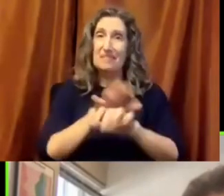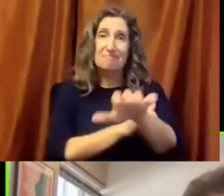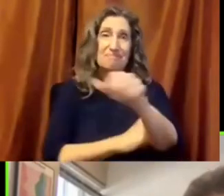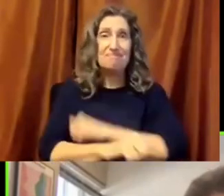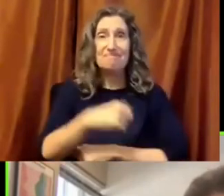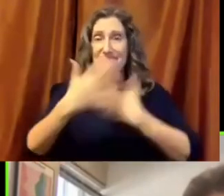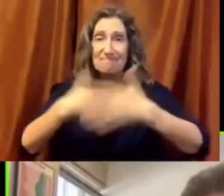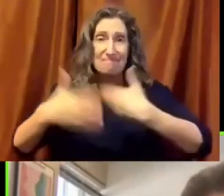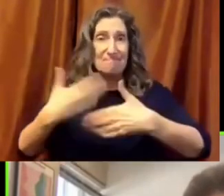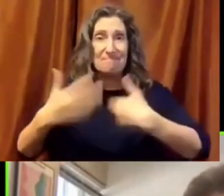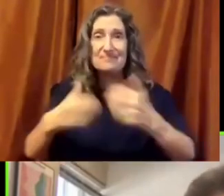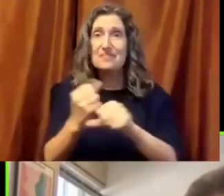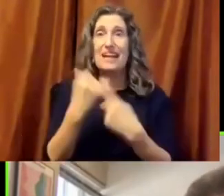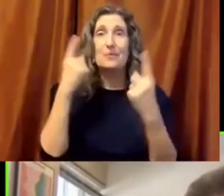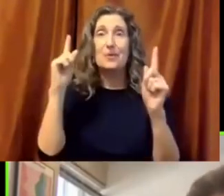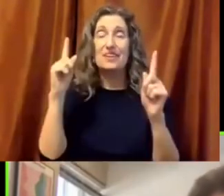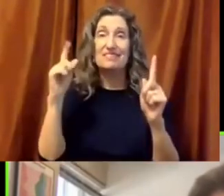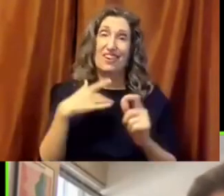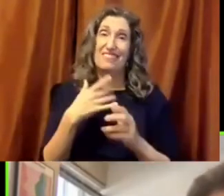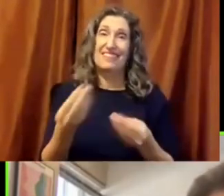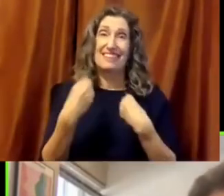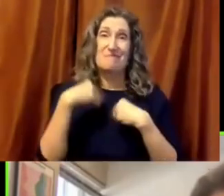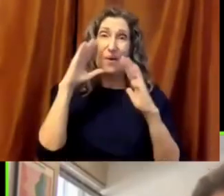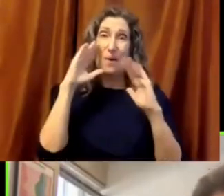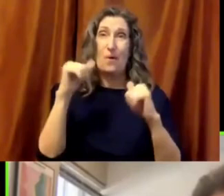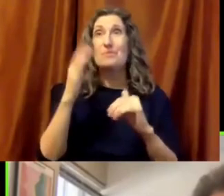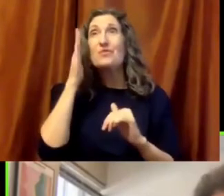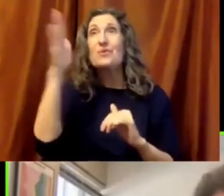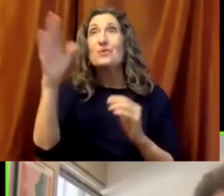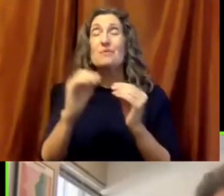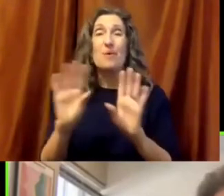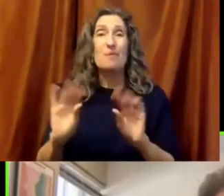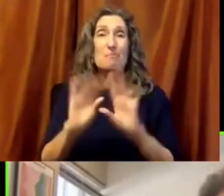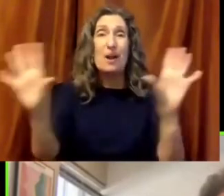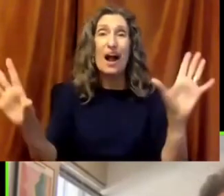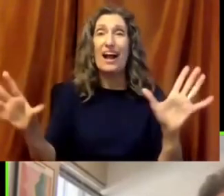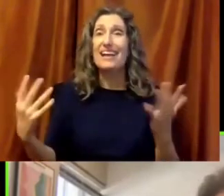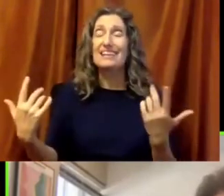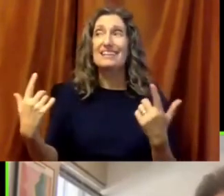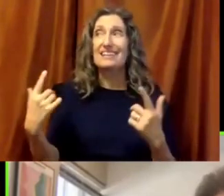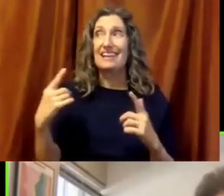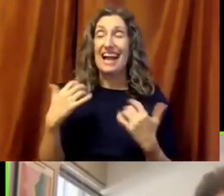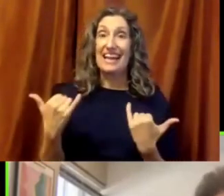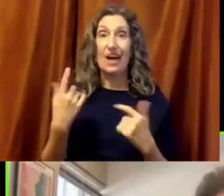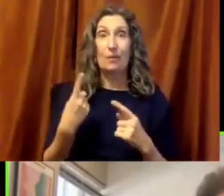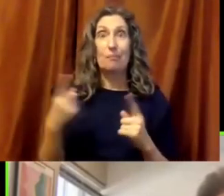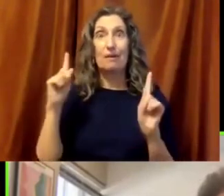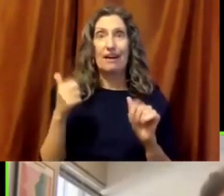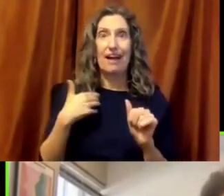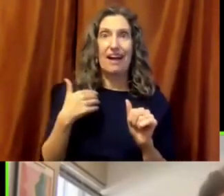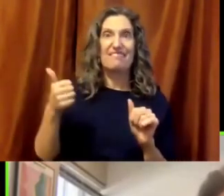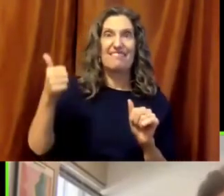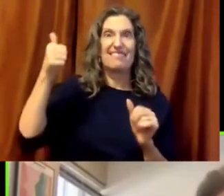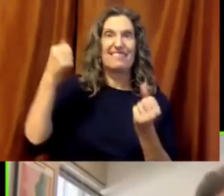making change happen. I feel like the future will be brighter. And now we have the kind of